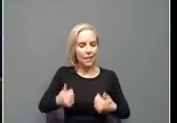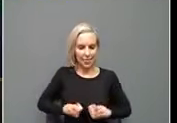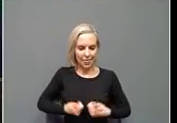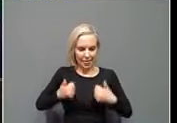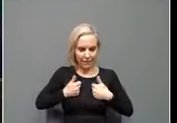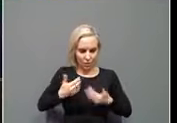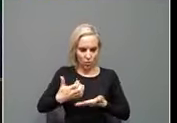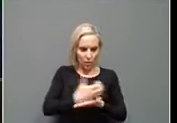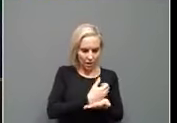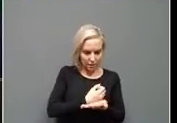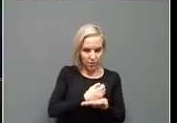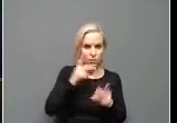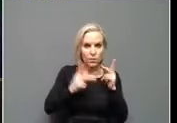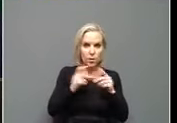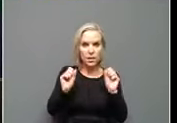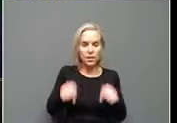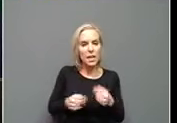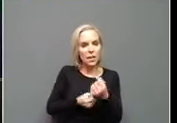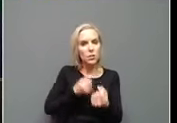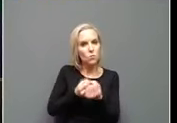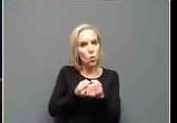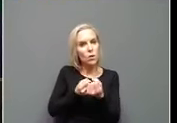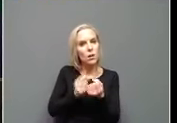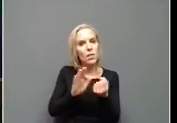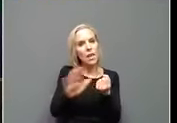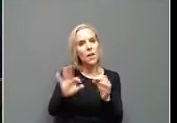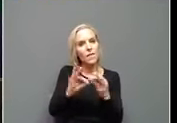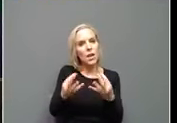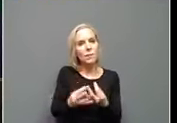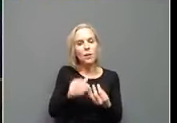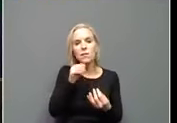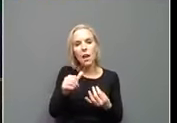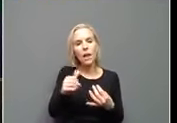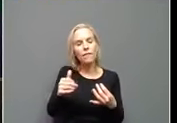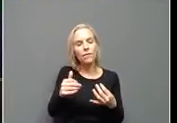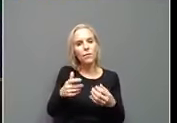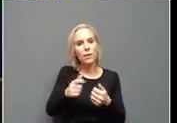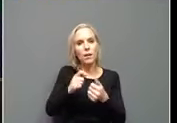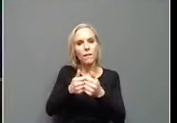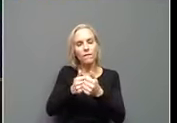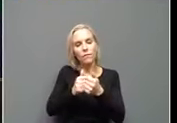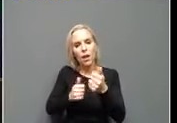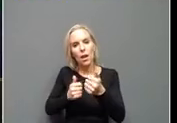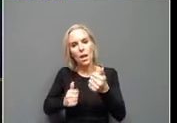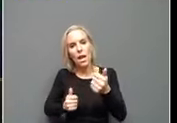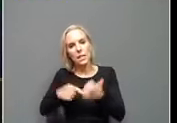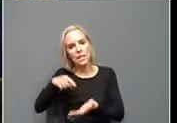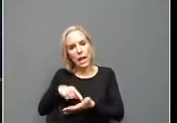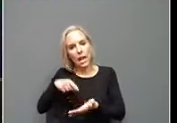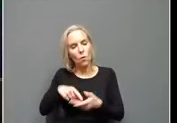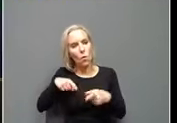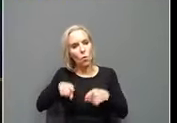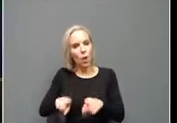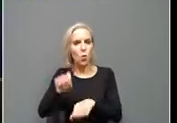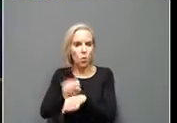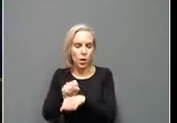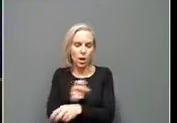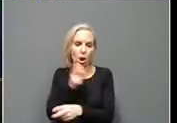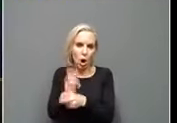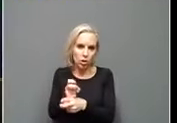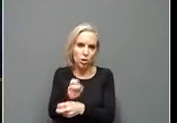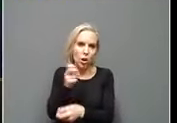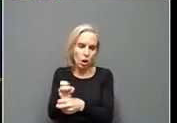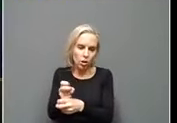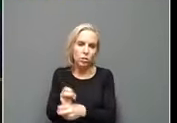uh, where people can support their, their families and not fall further and further into debt while they are working, uh, harder and harder.